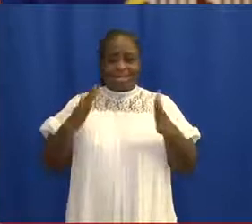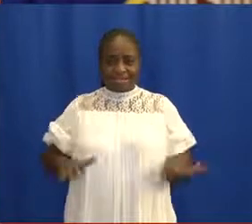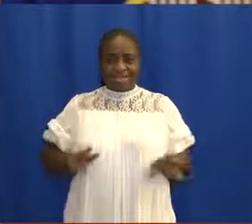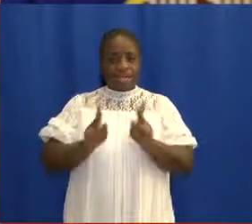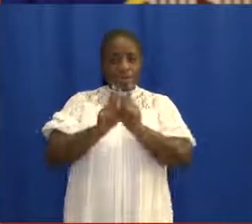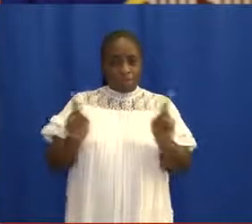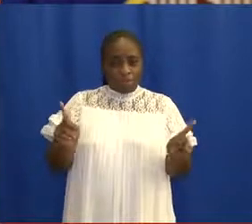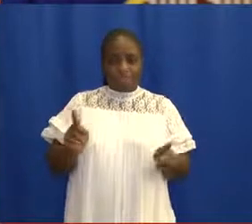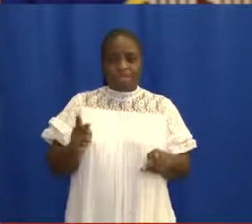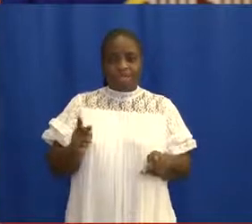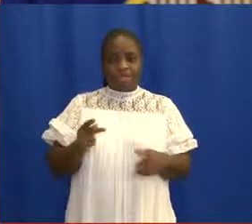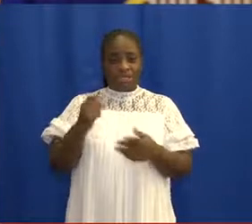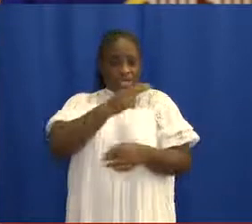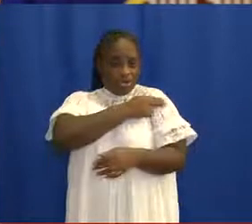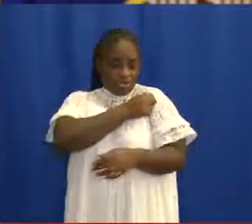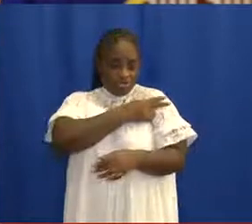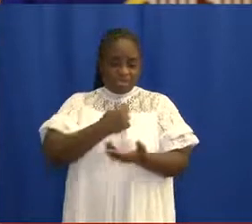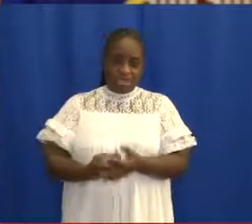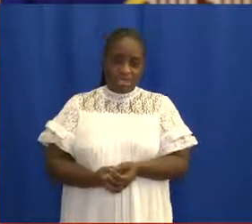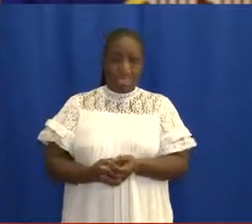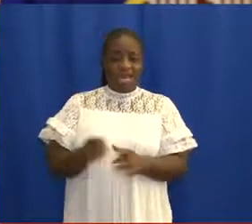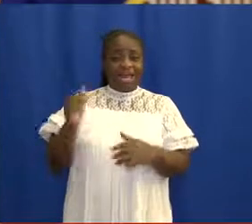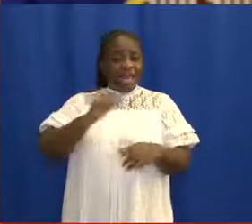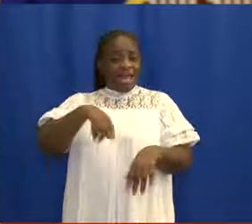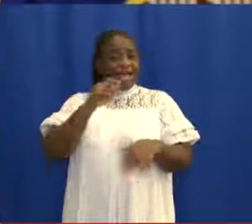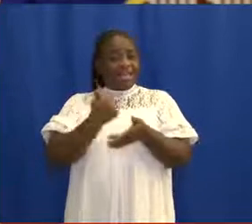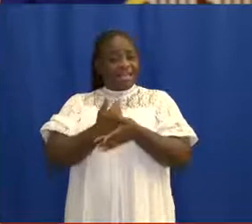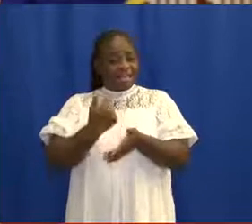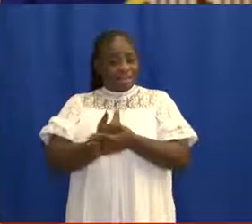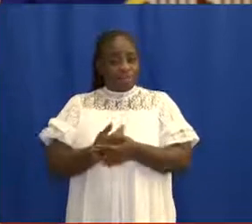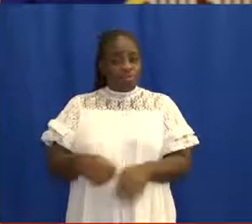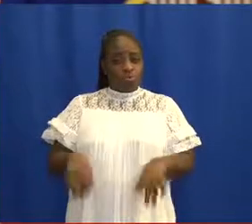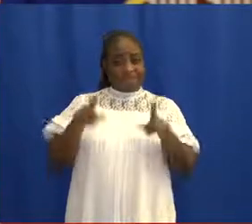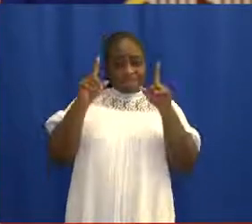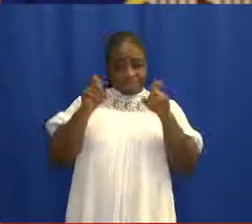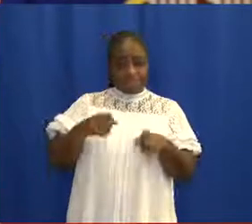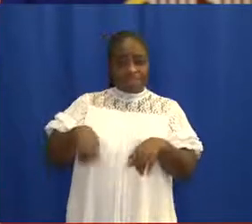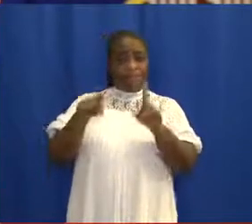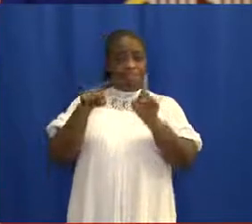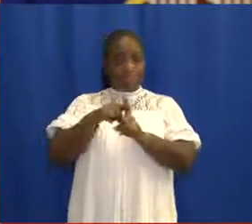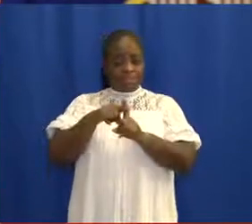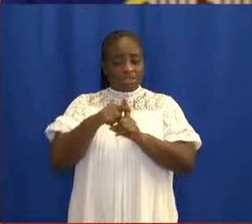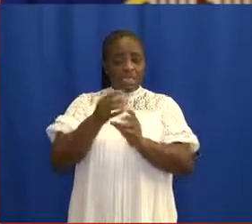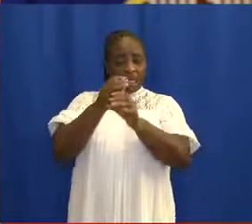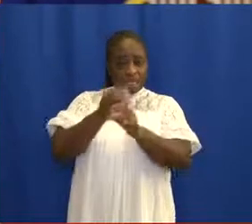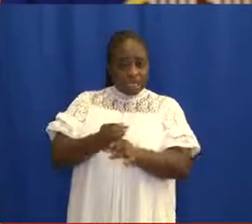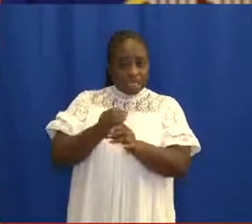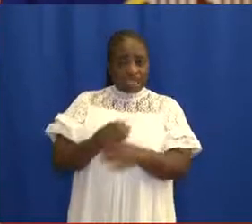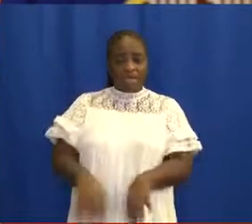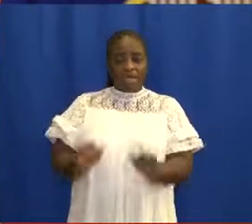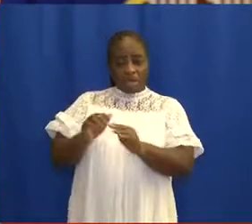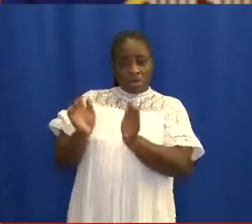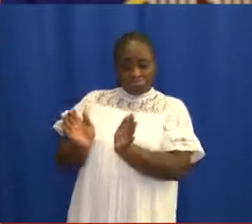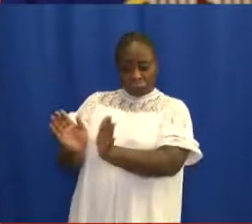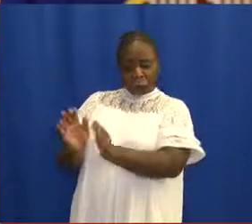at public health institutions. If a Ghanaian citizen returns a positive result, the cost of care